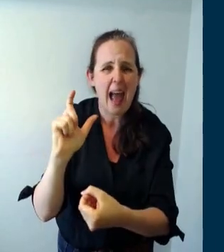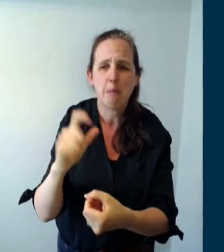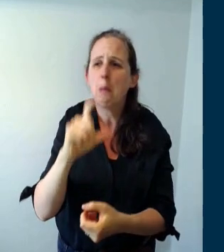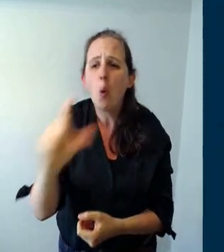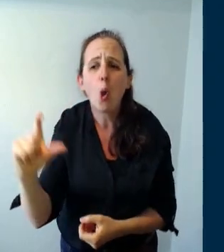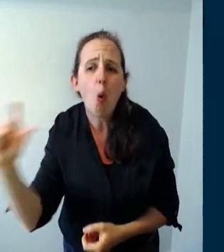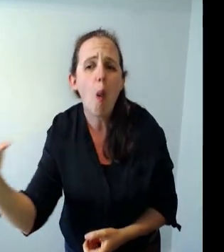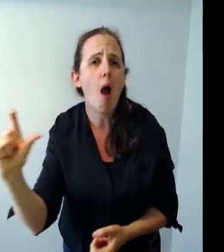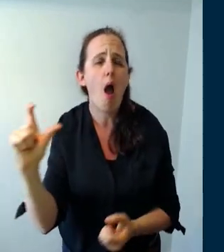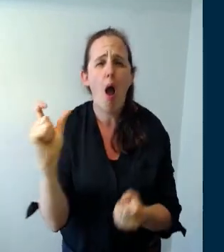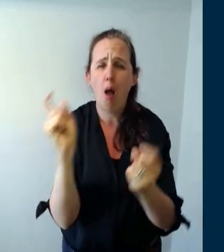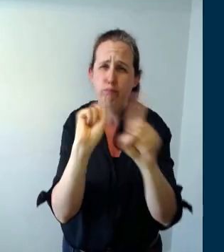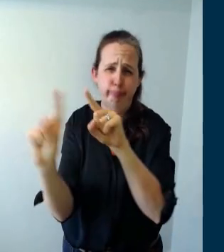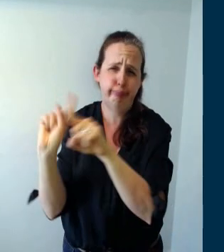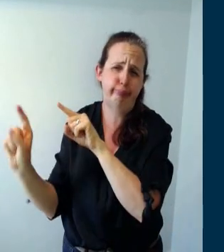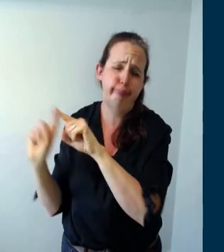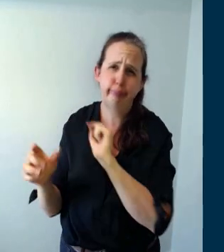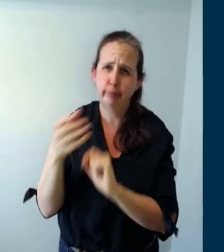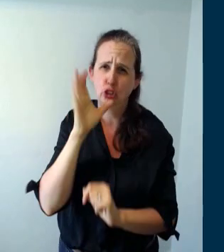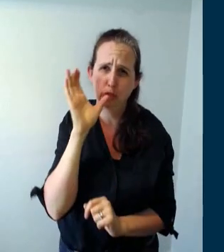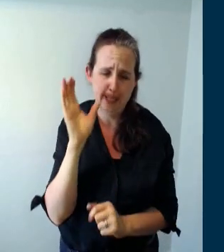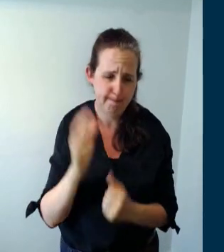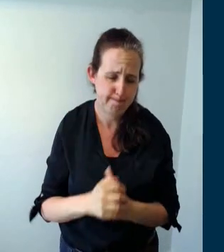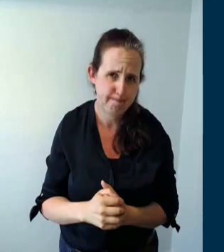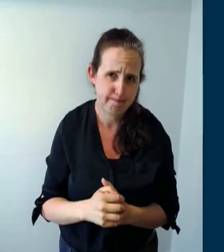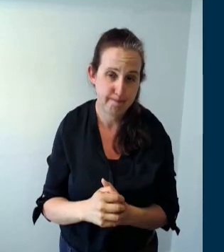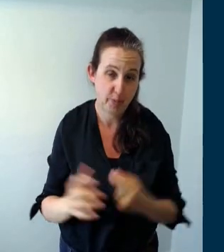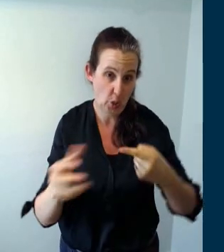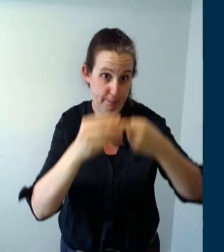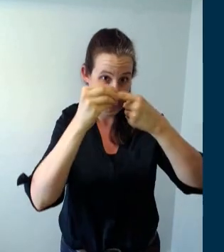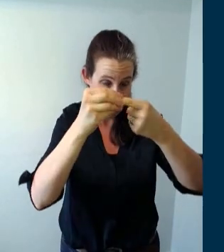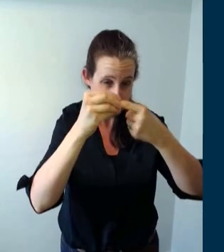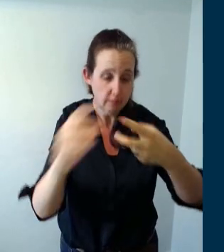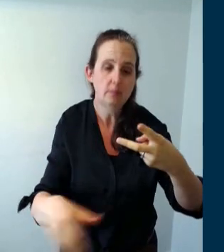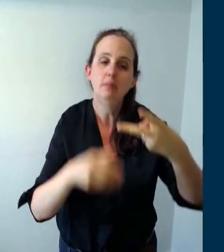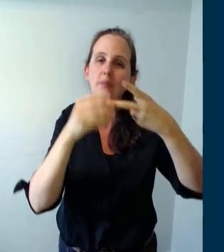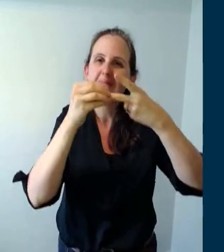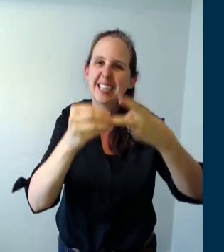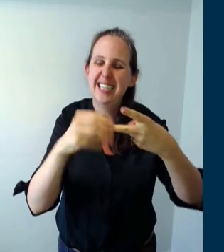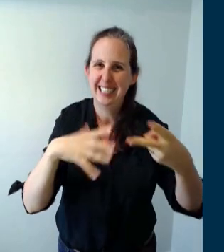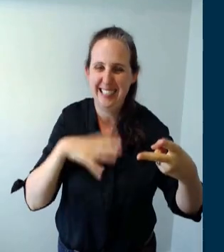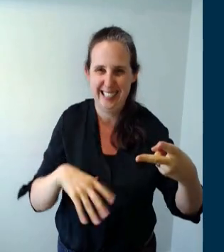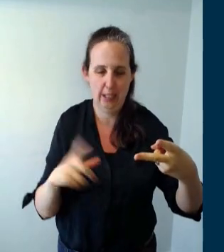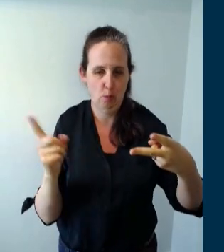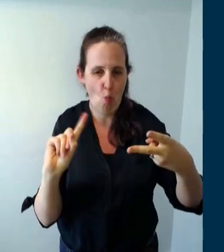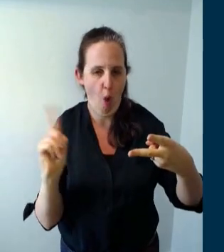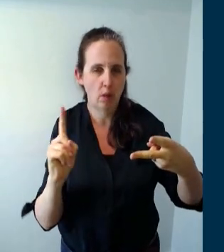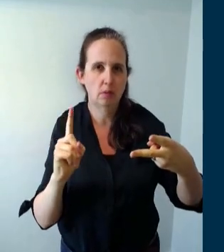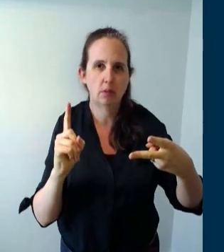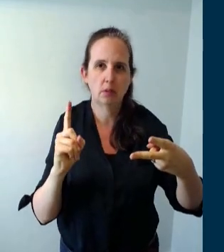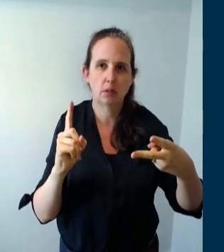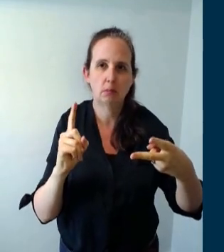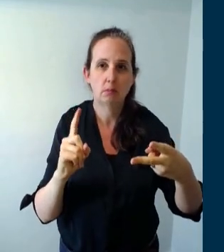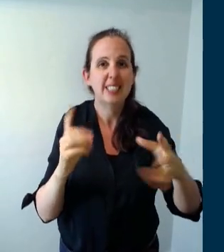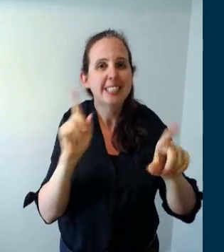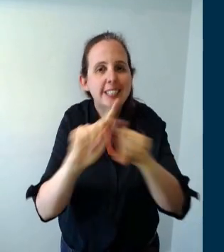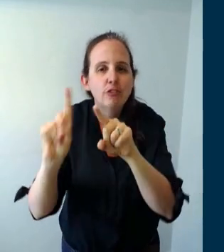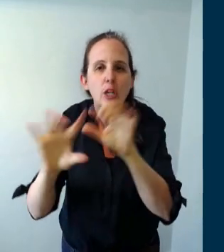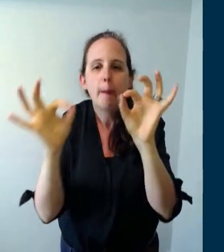of course other than your empty drinks cans you're also going to need a mixture of beads